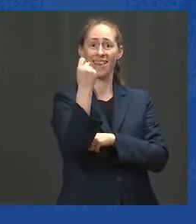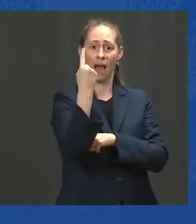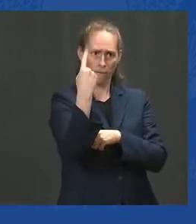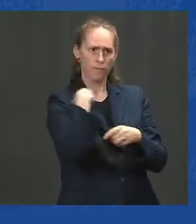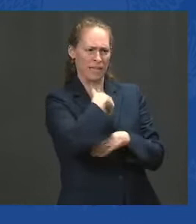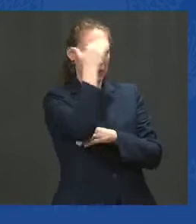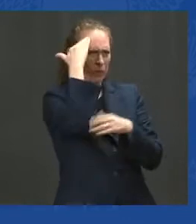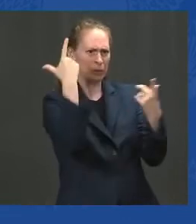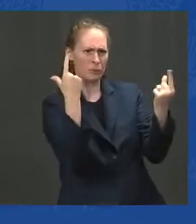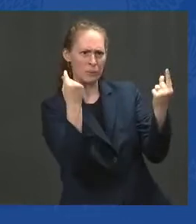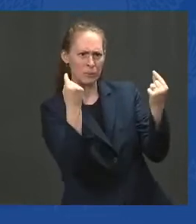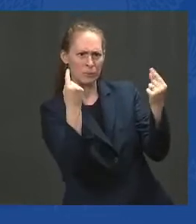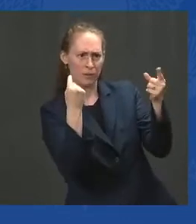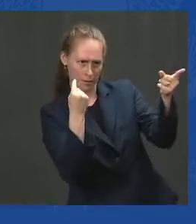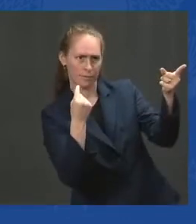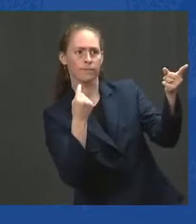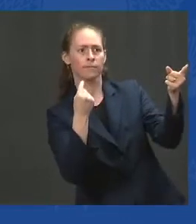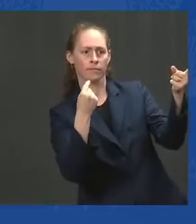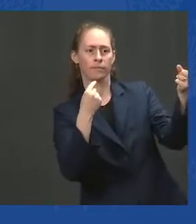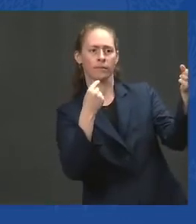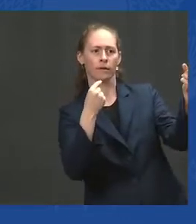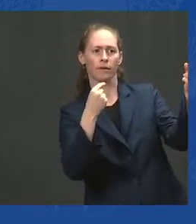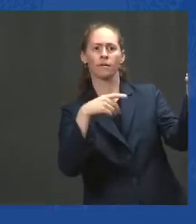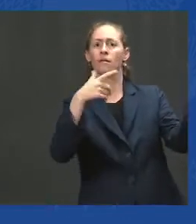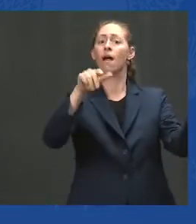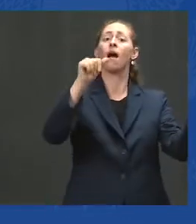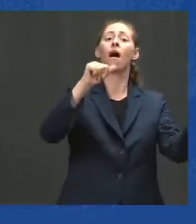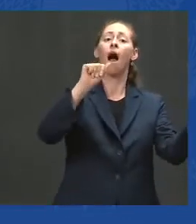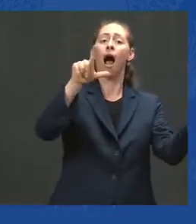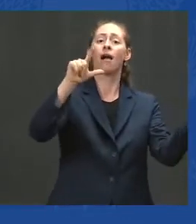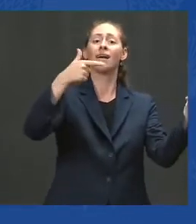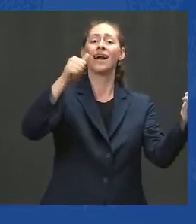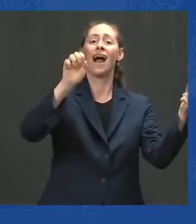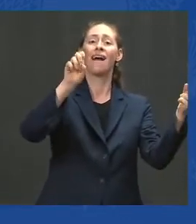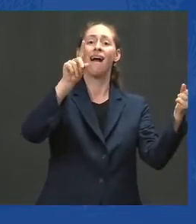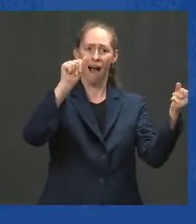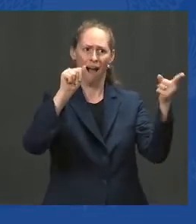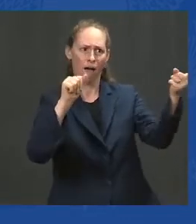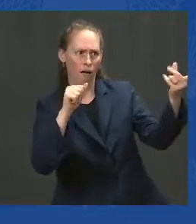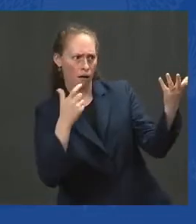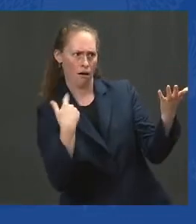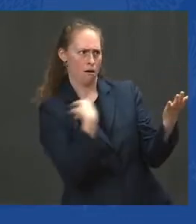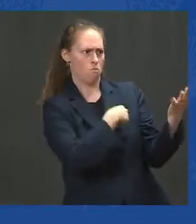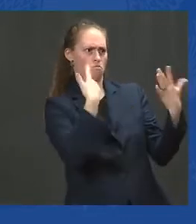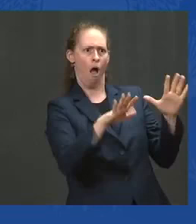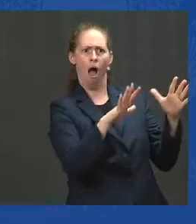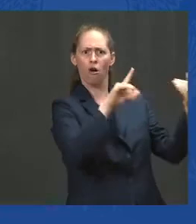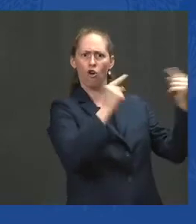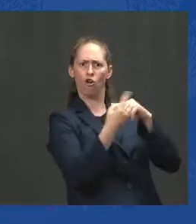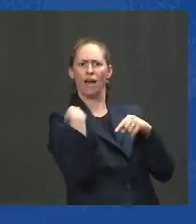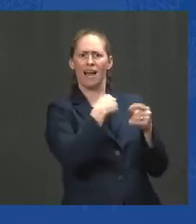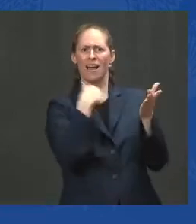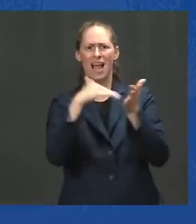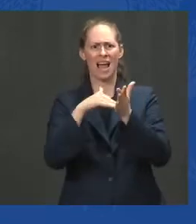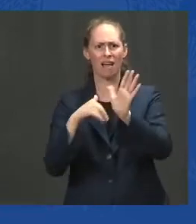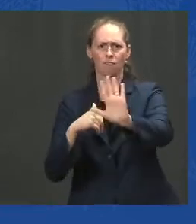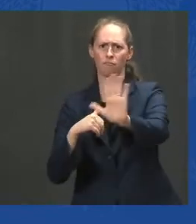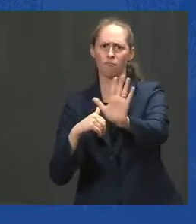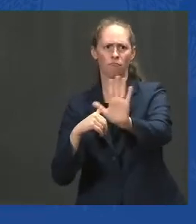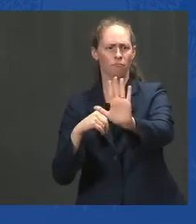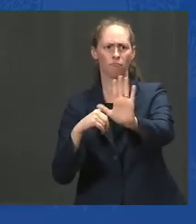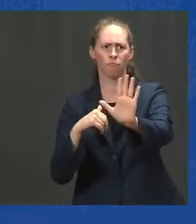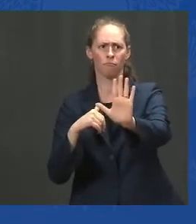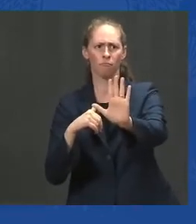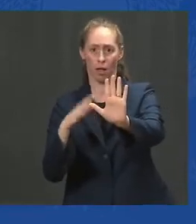could not use Afghanistan as a base from which to attack us again. We did that. We severely degraded al